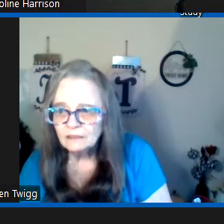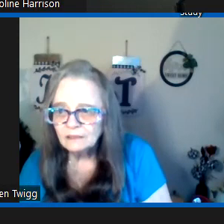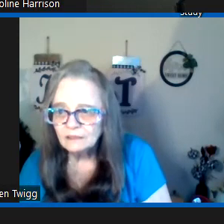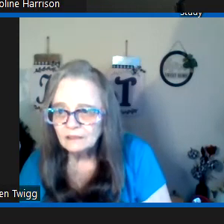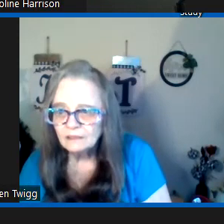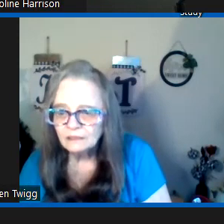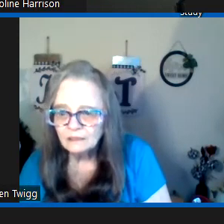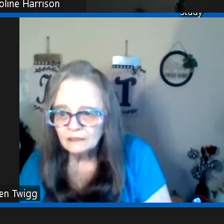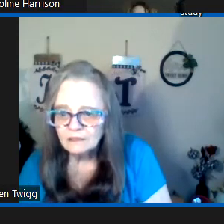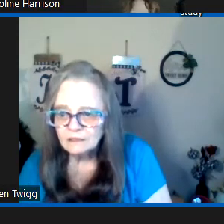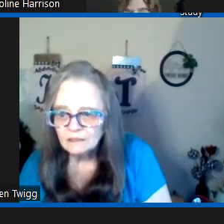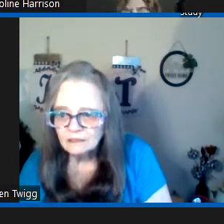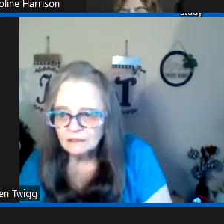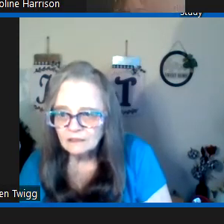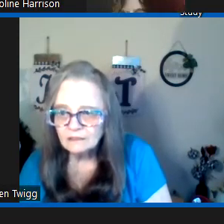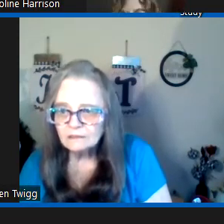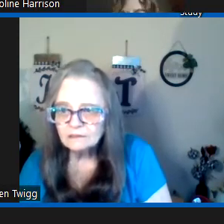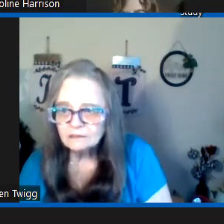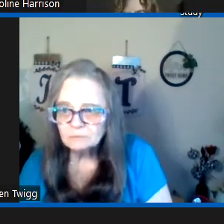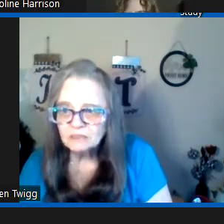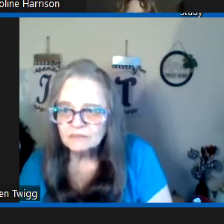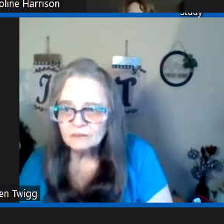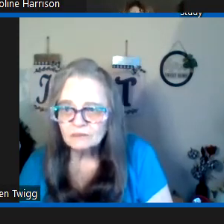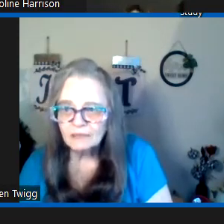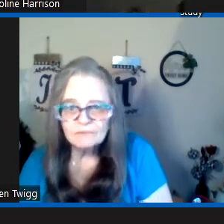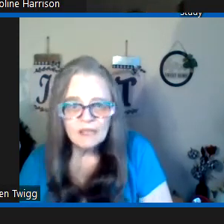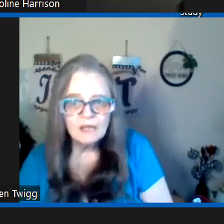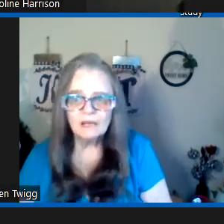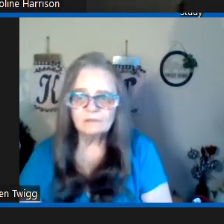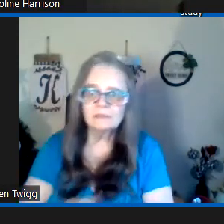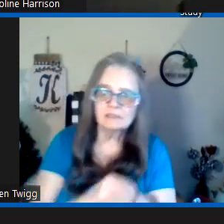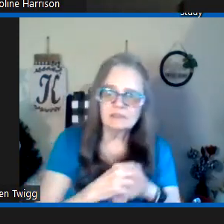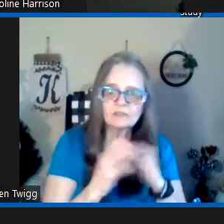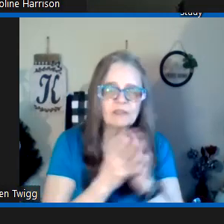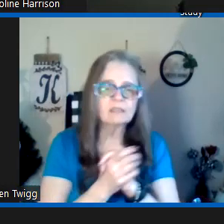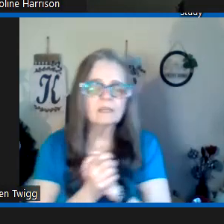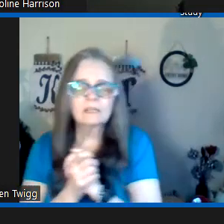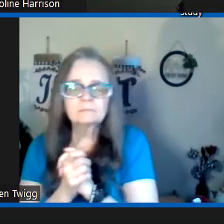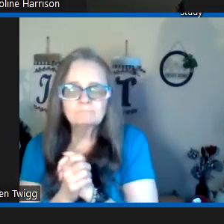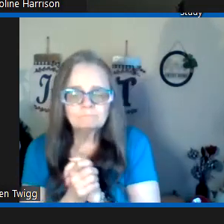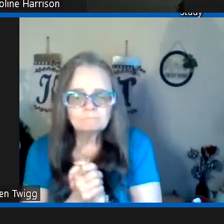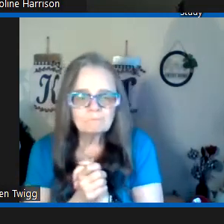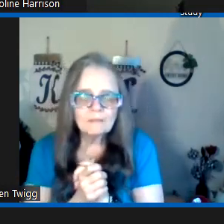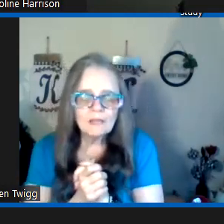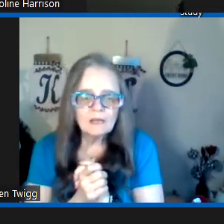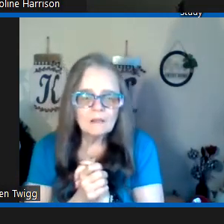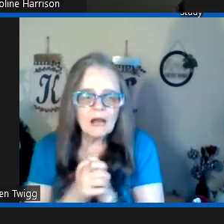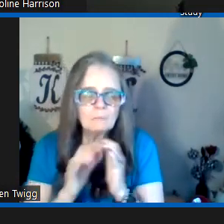somebody's okay um so then um